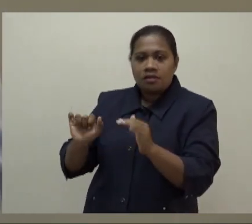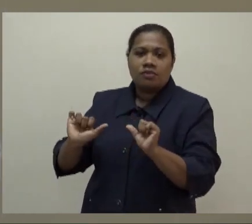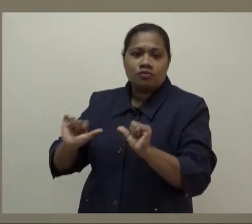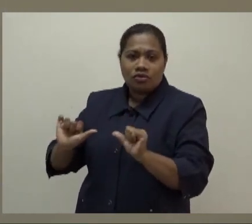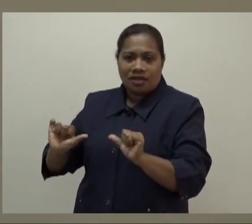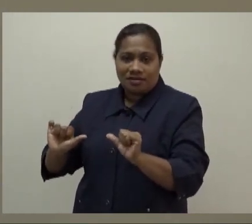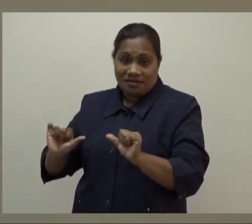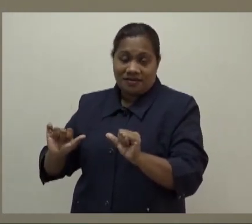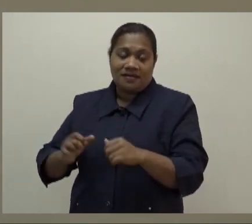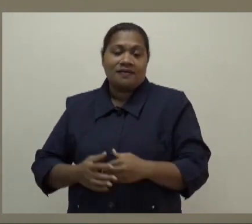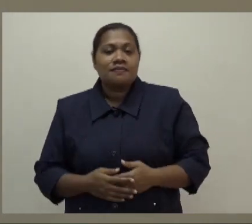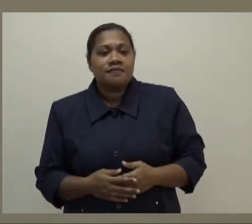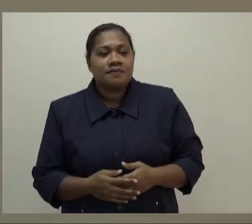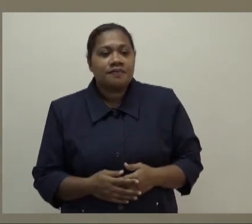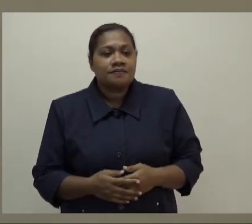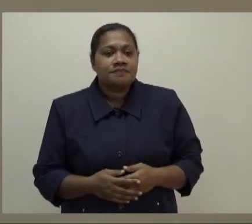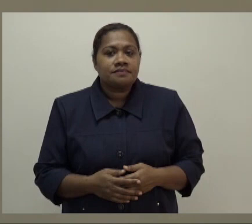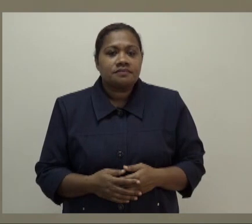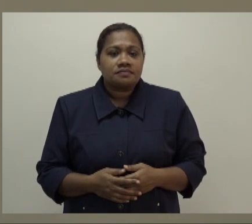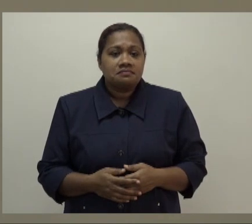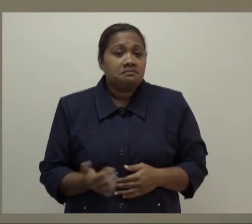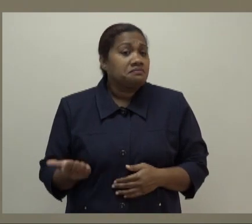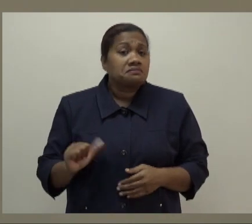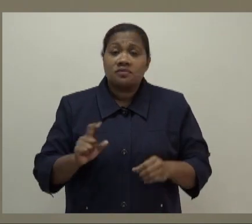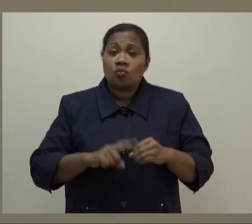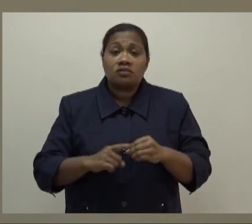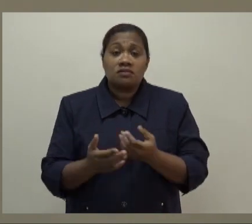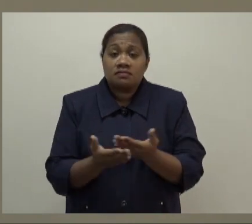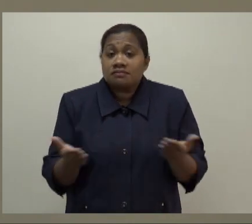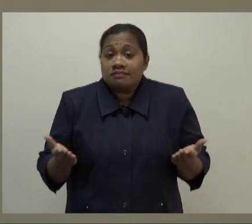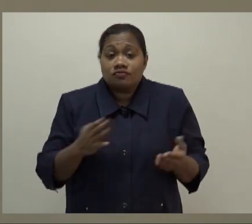Is there any questions for the minister? you.